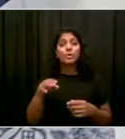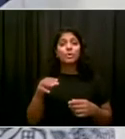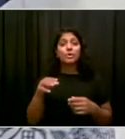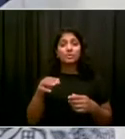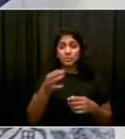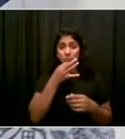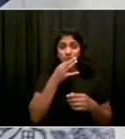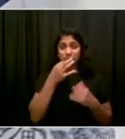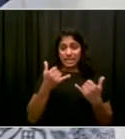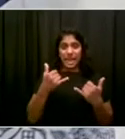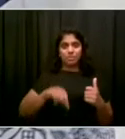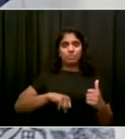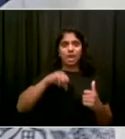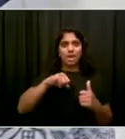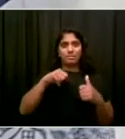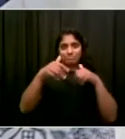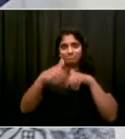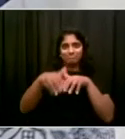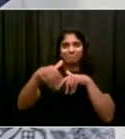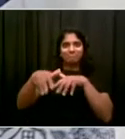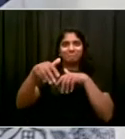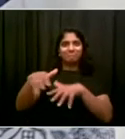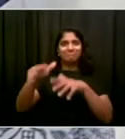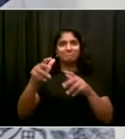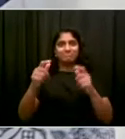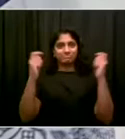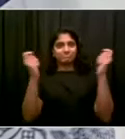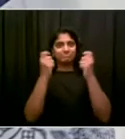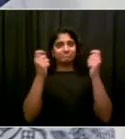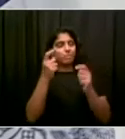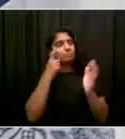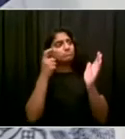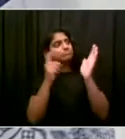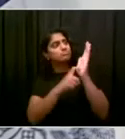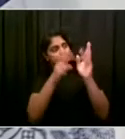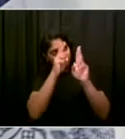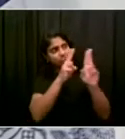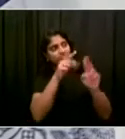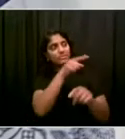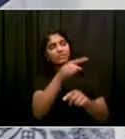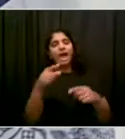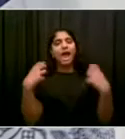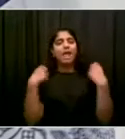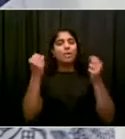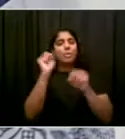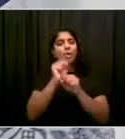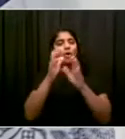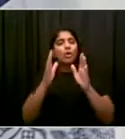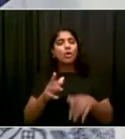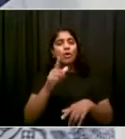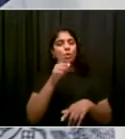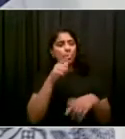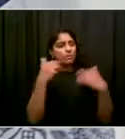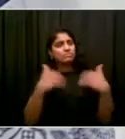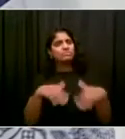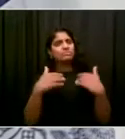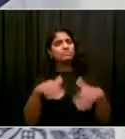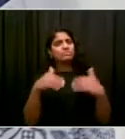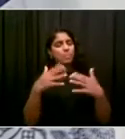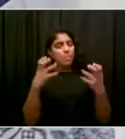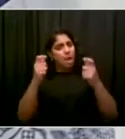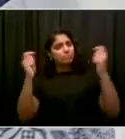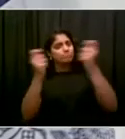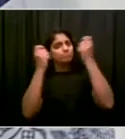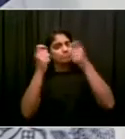But now we have a little moment of history that we can all join in together, the one millionth dose. So, we're going to go live right now to Coney Island Hospital